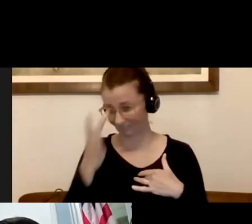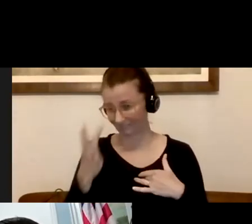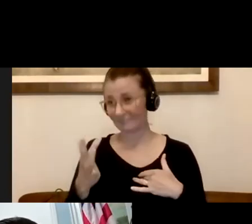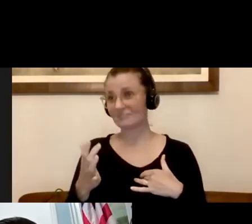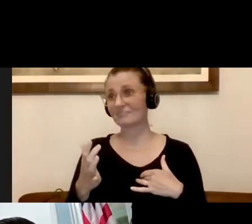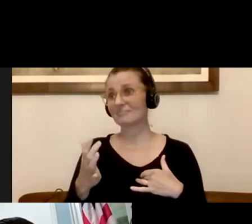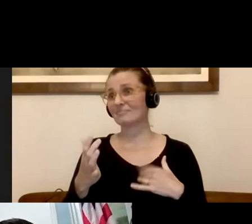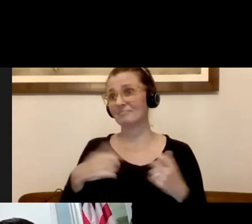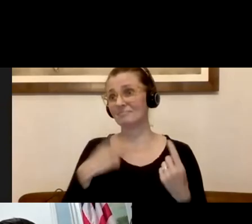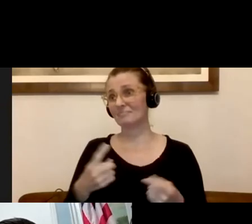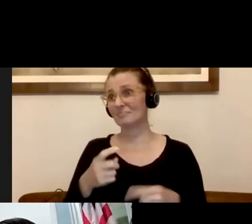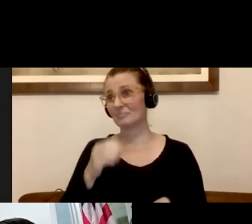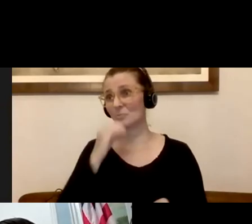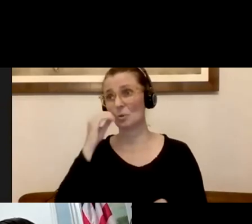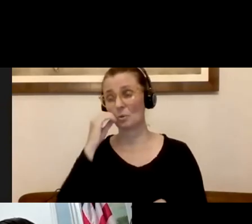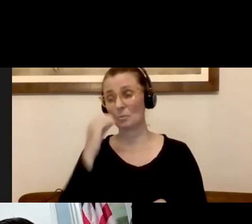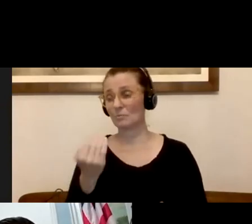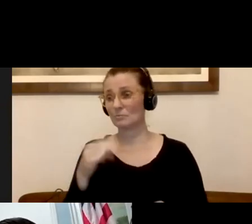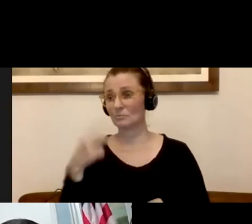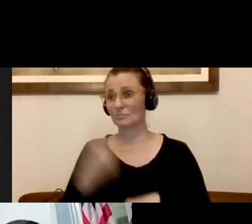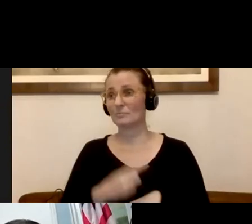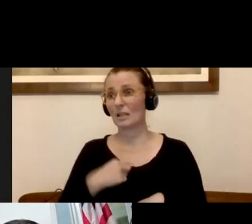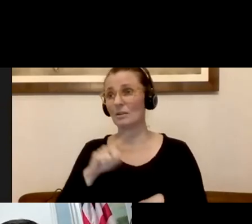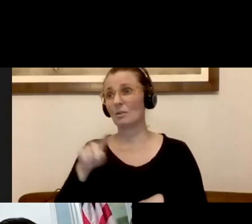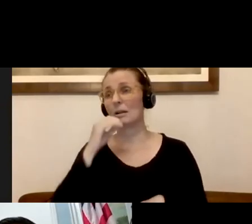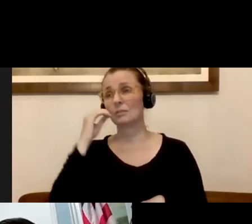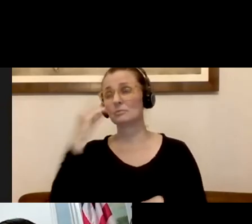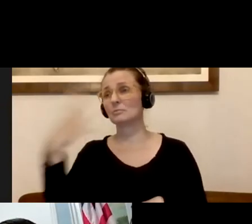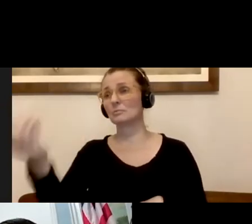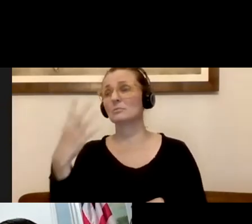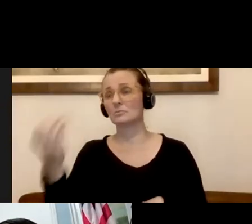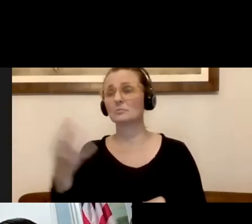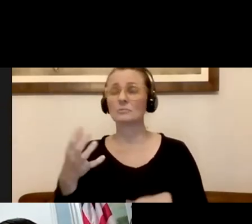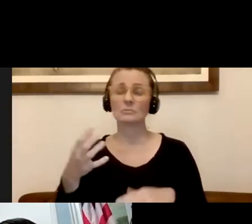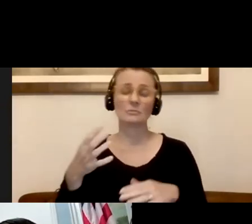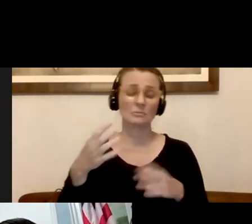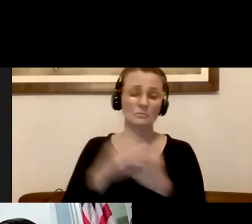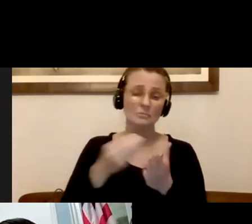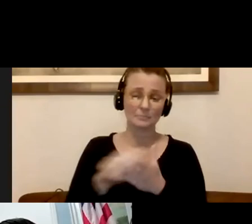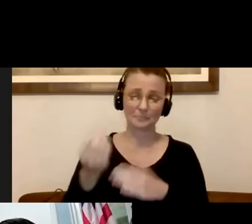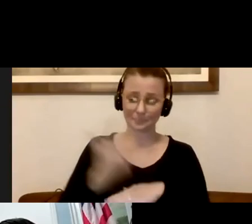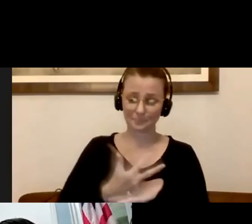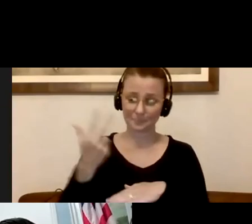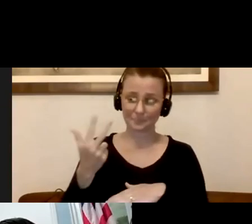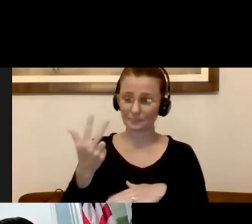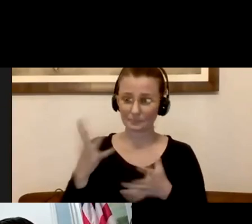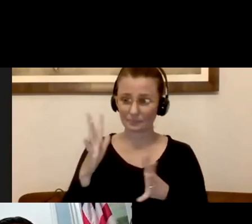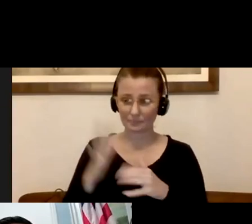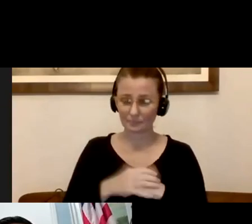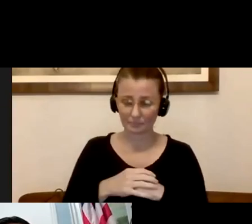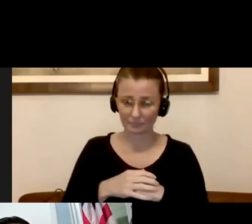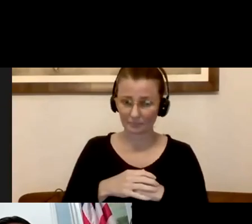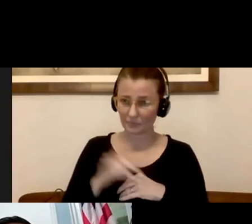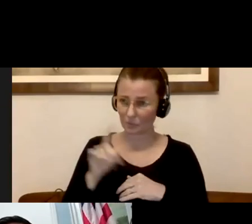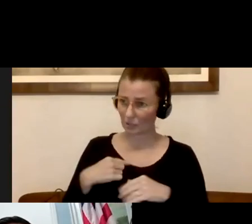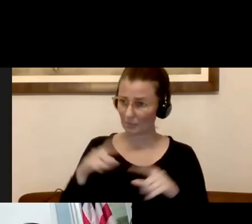three times. I take a walk around my neighborhood again with a mask most days. Should I be tested for